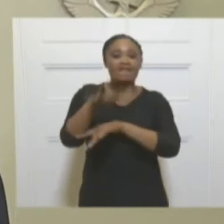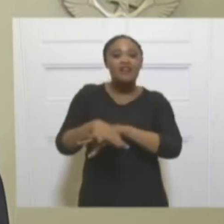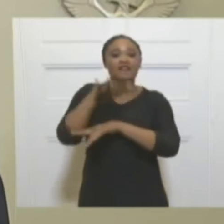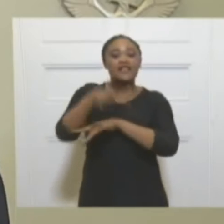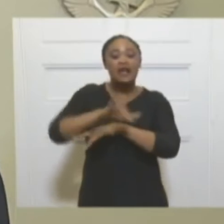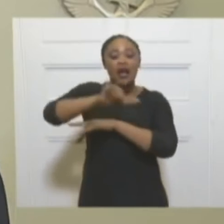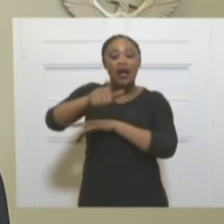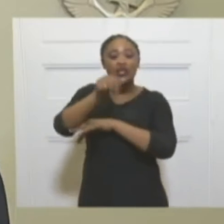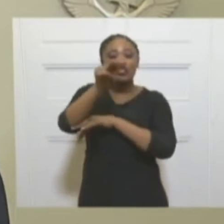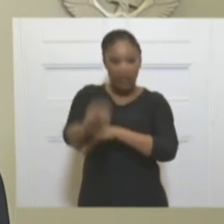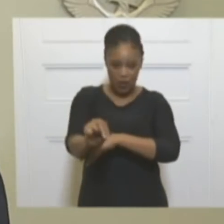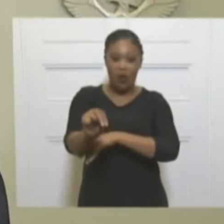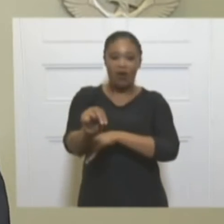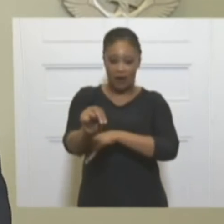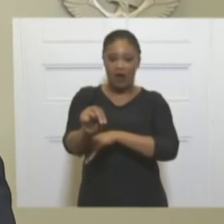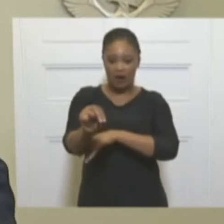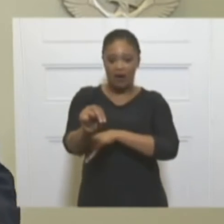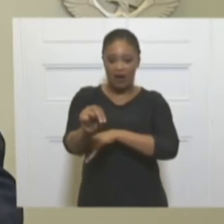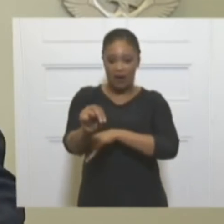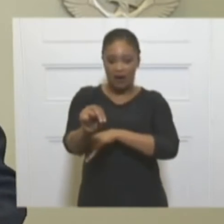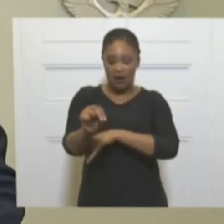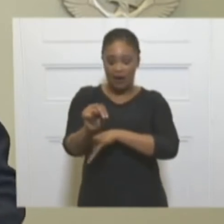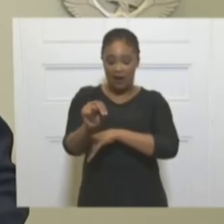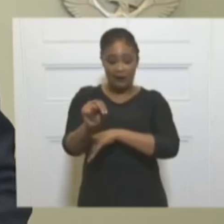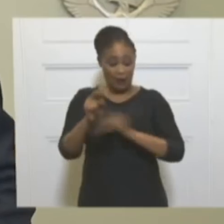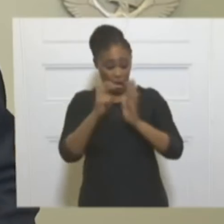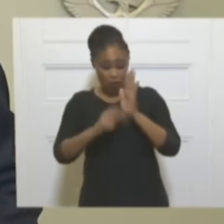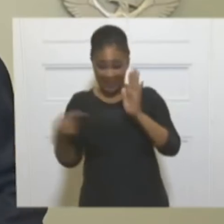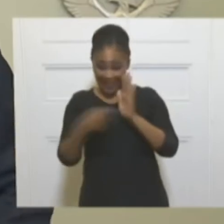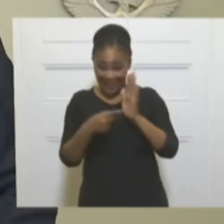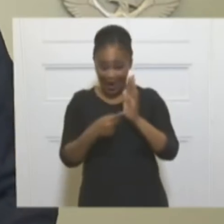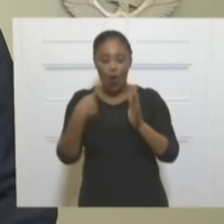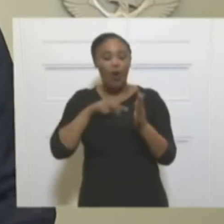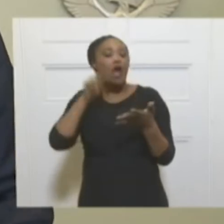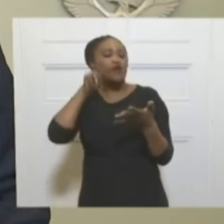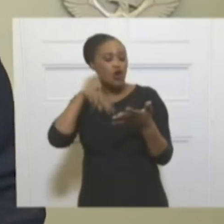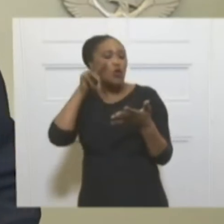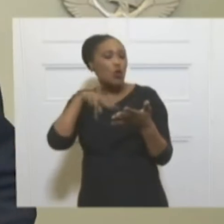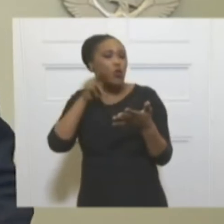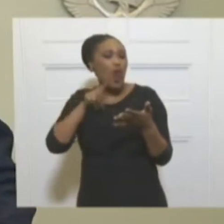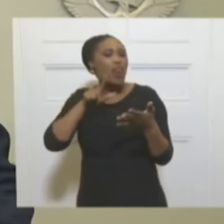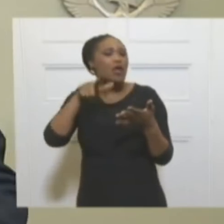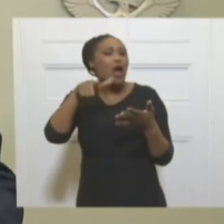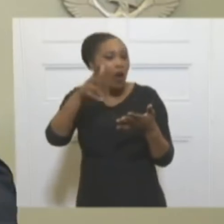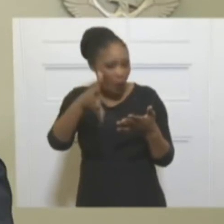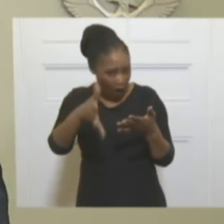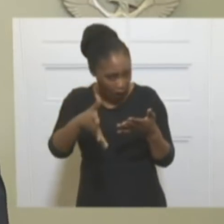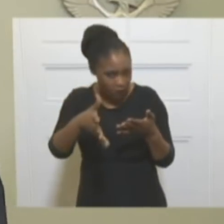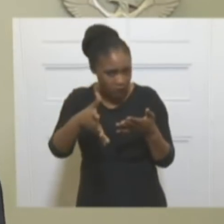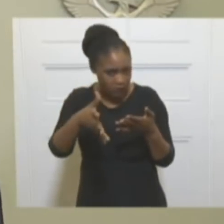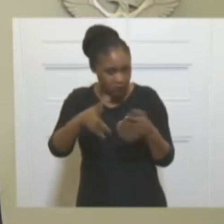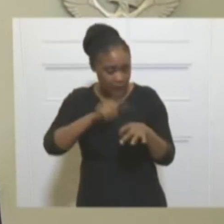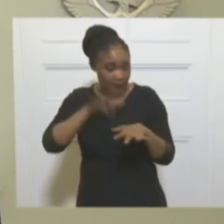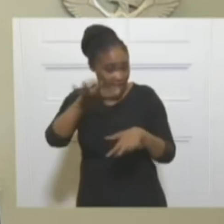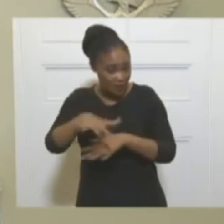2021. These measures will be reviewed at that time on the